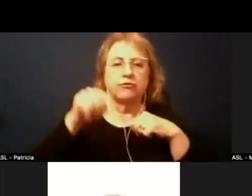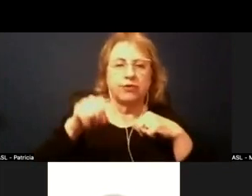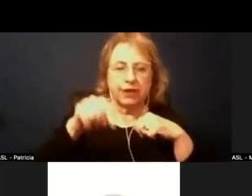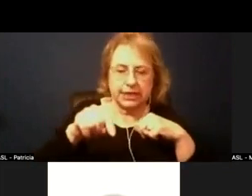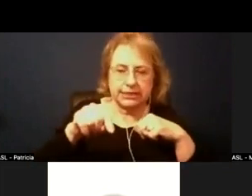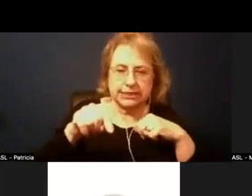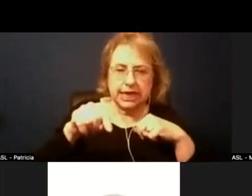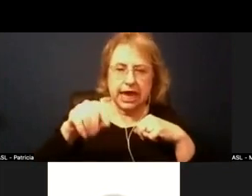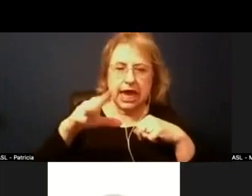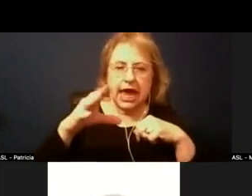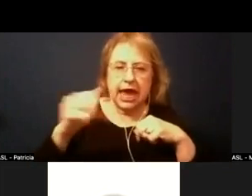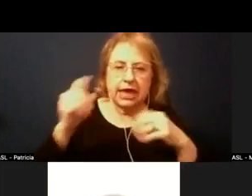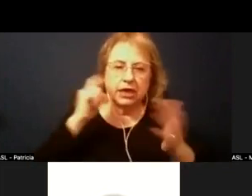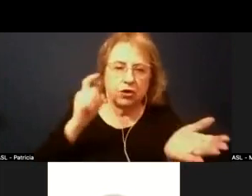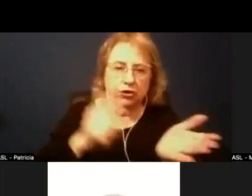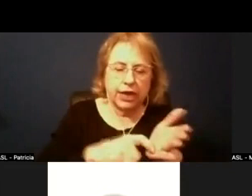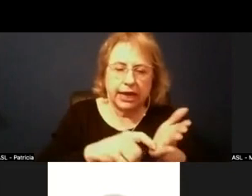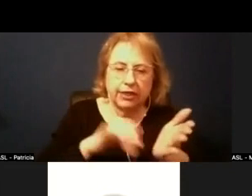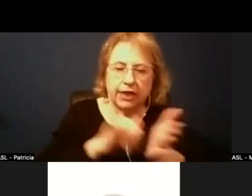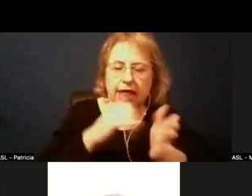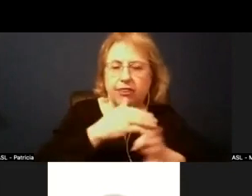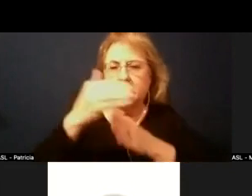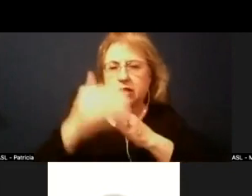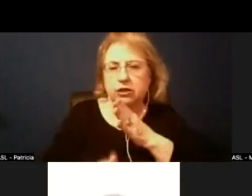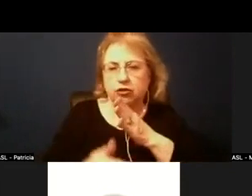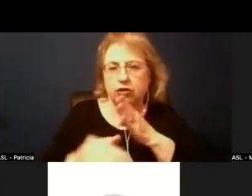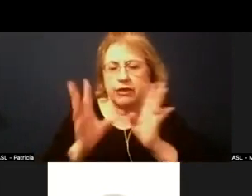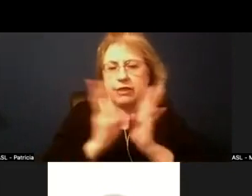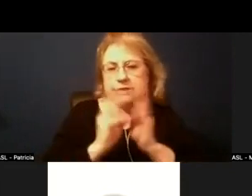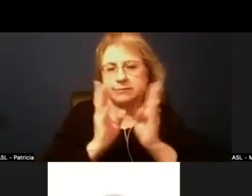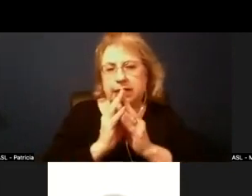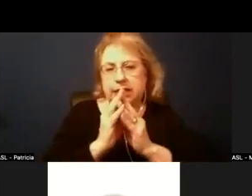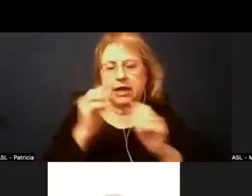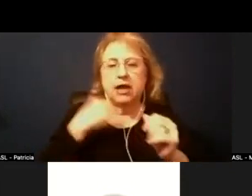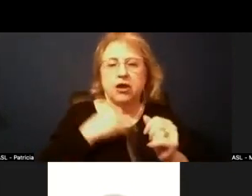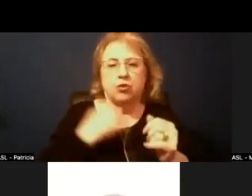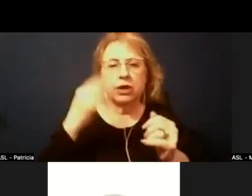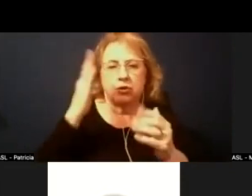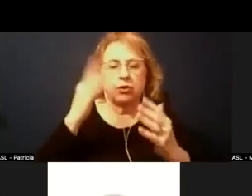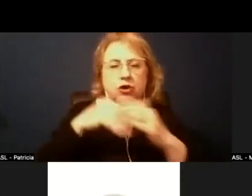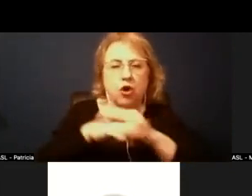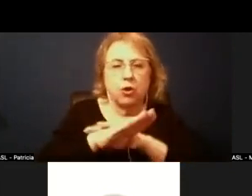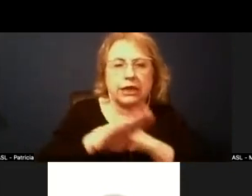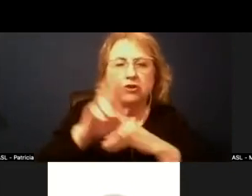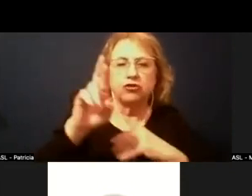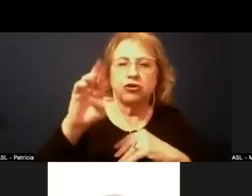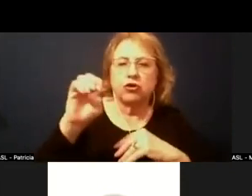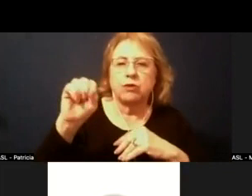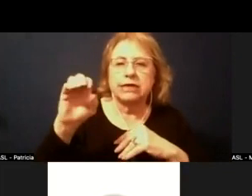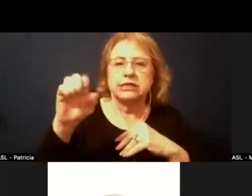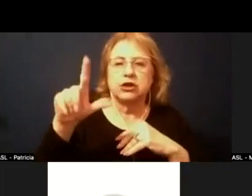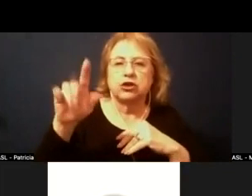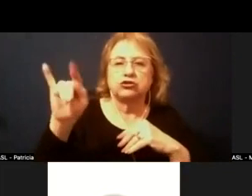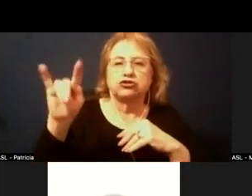notating that uh at the conclusion of this meeting we would actually uh go into the resolution itself and indicate um